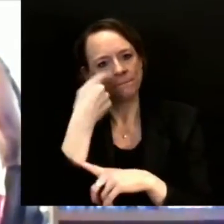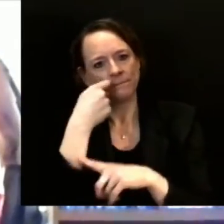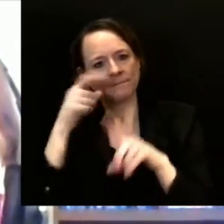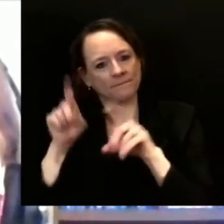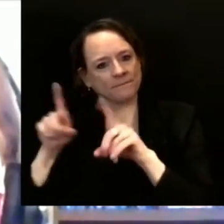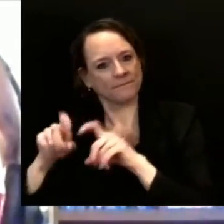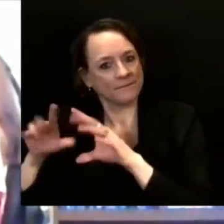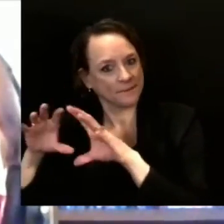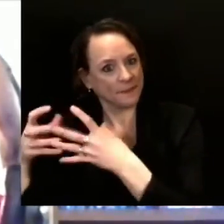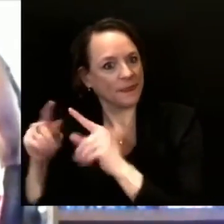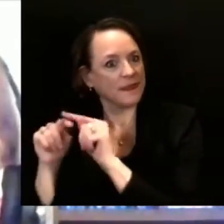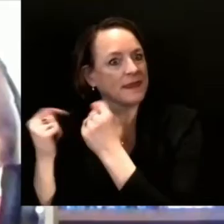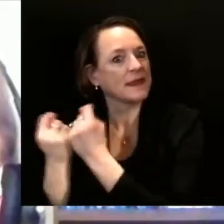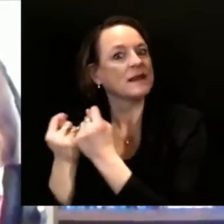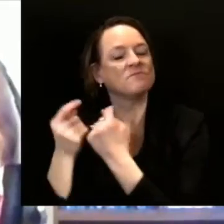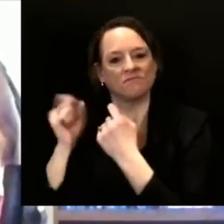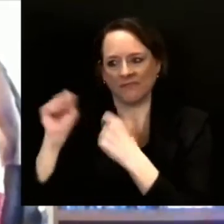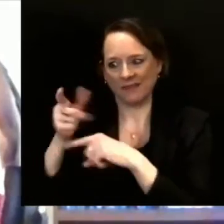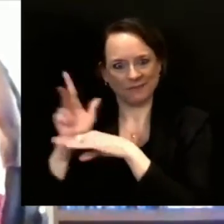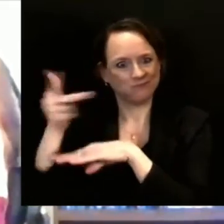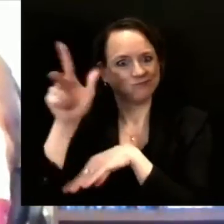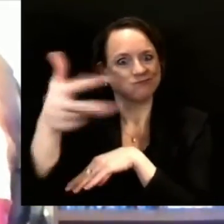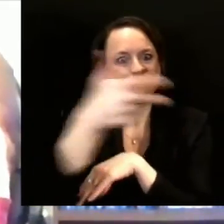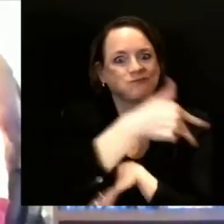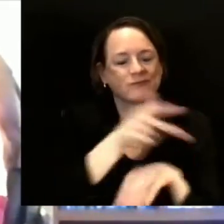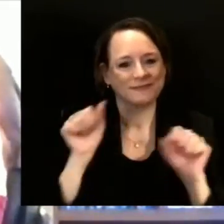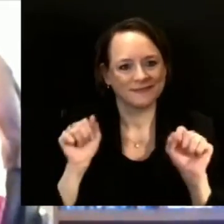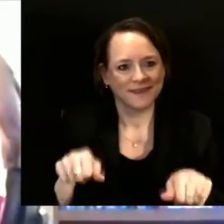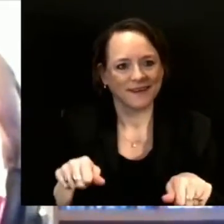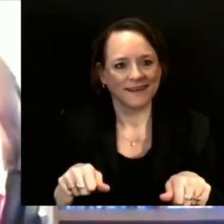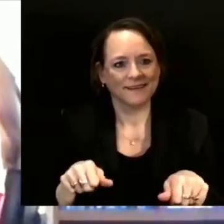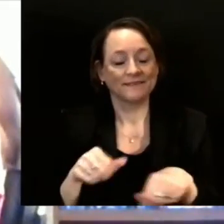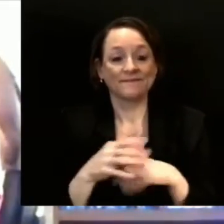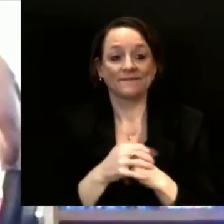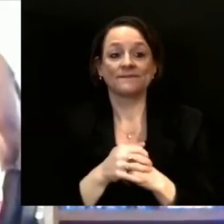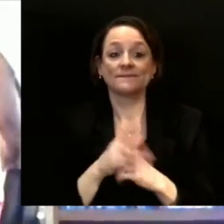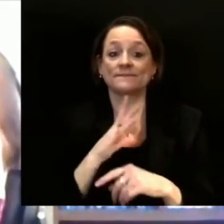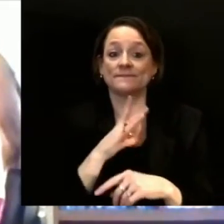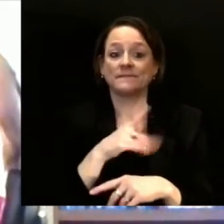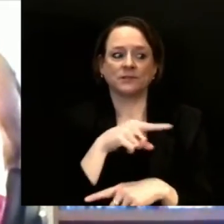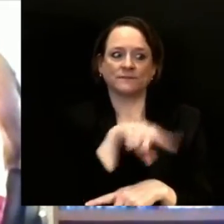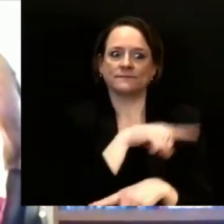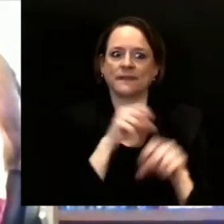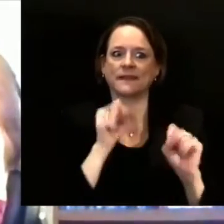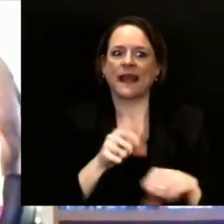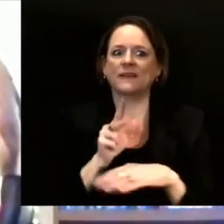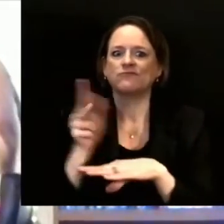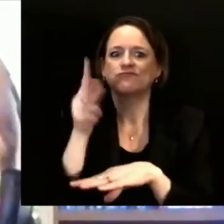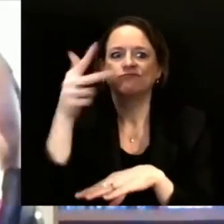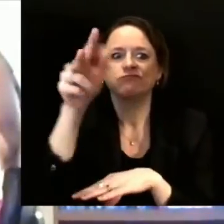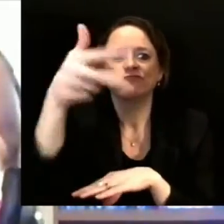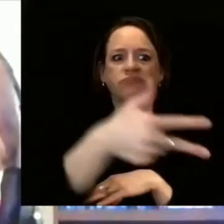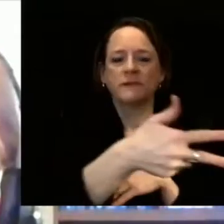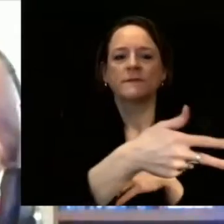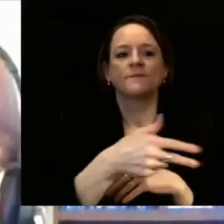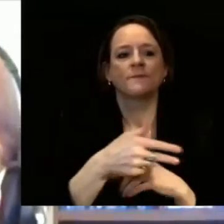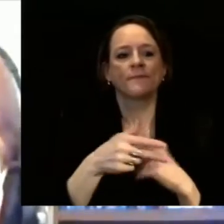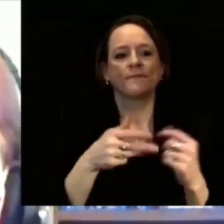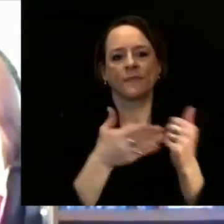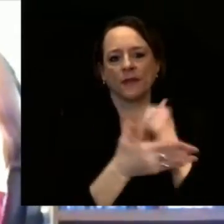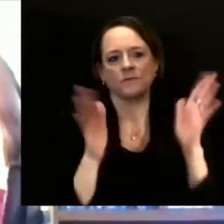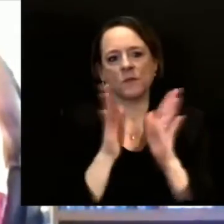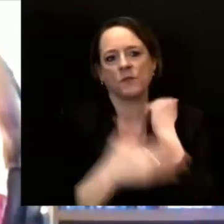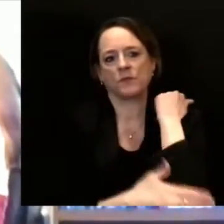systems and public health across the state. There are teams of National Guard members, and also